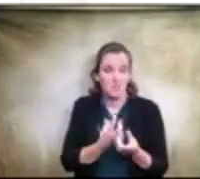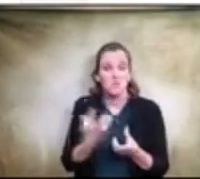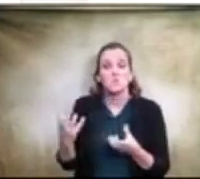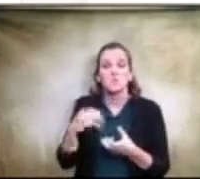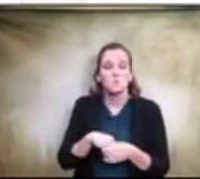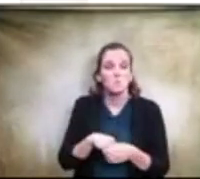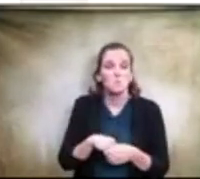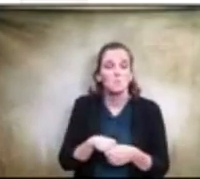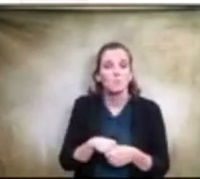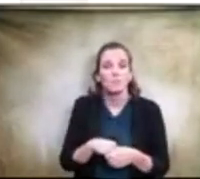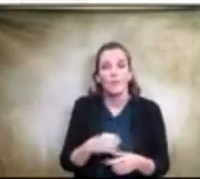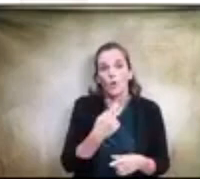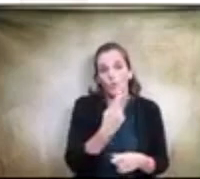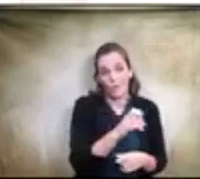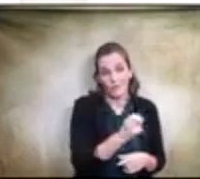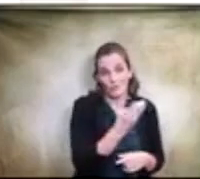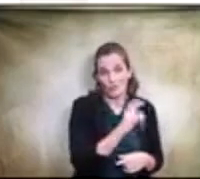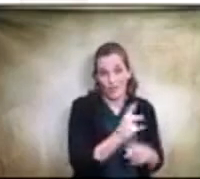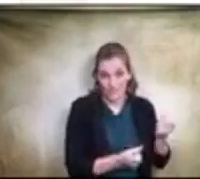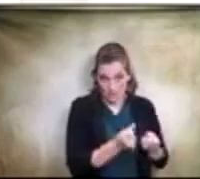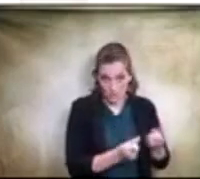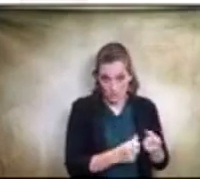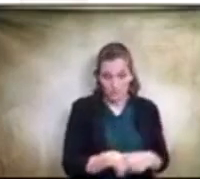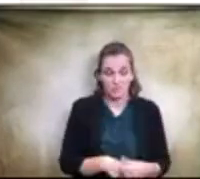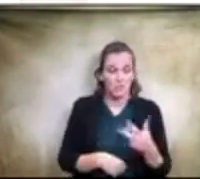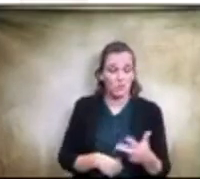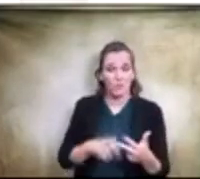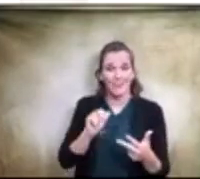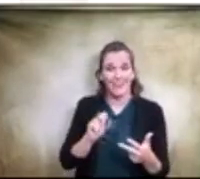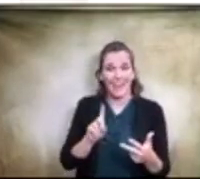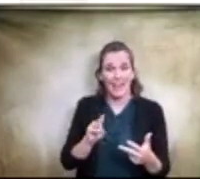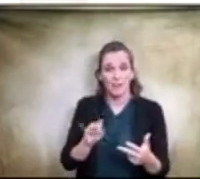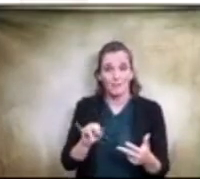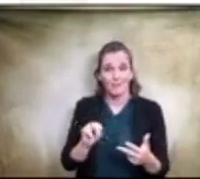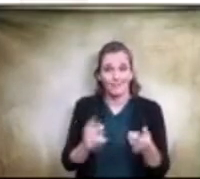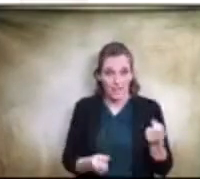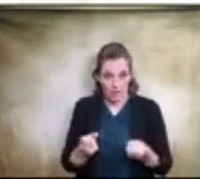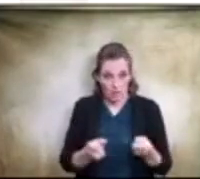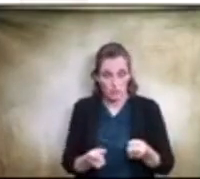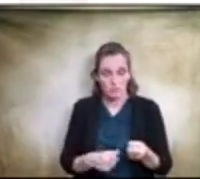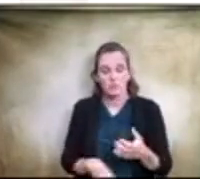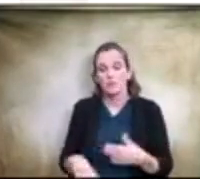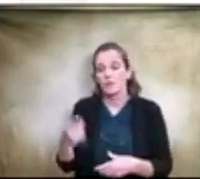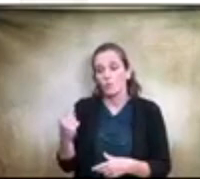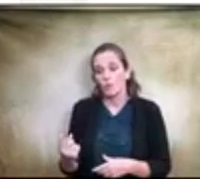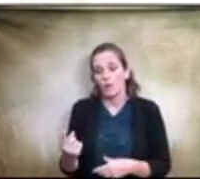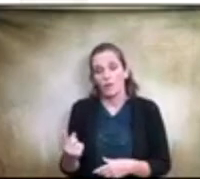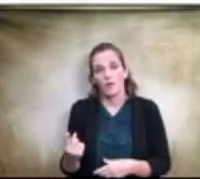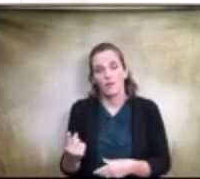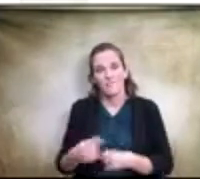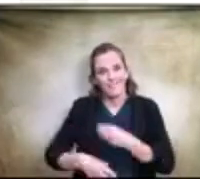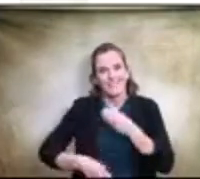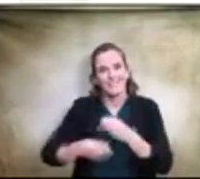one-shot vehicle uh three administrative vehicles and then a uh an additional suburban